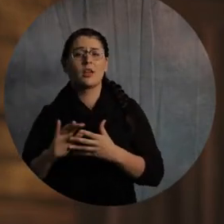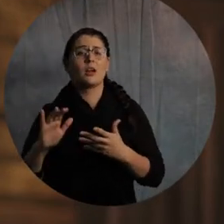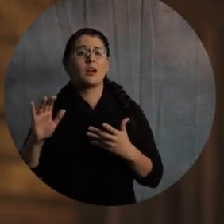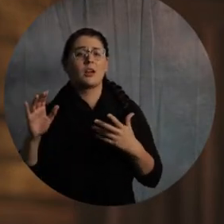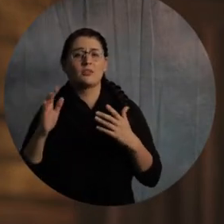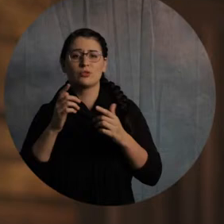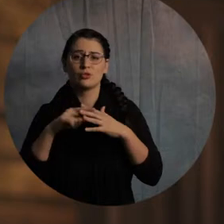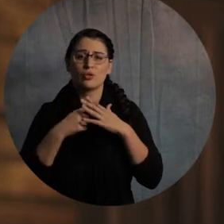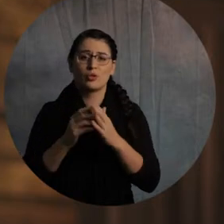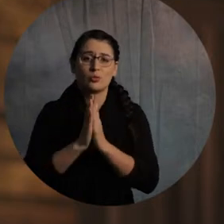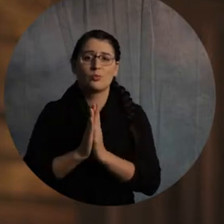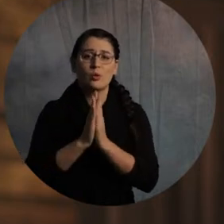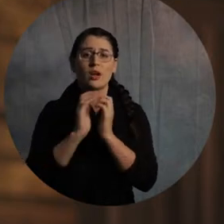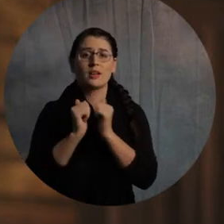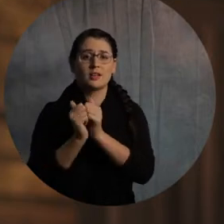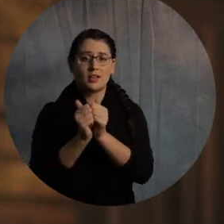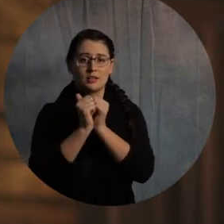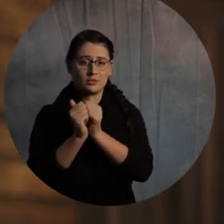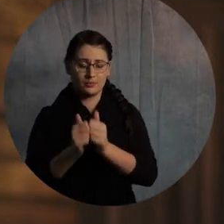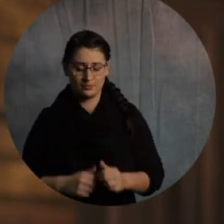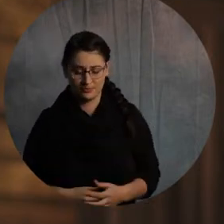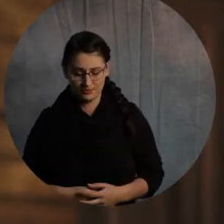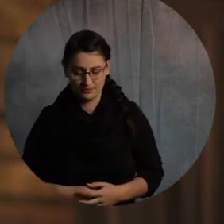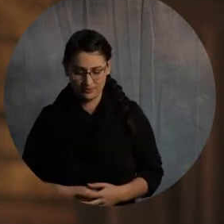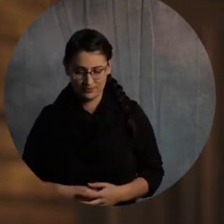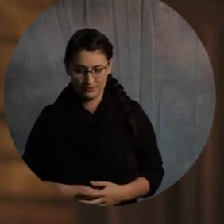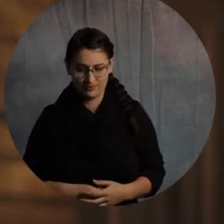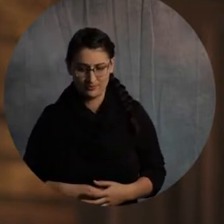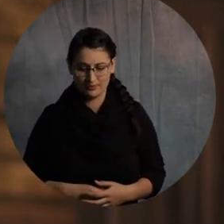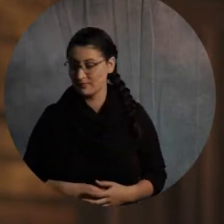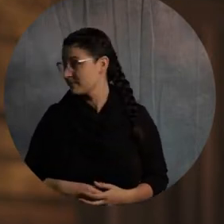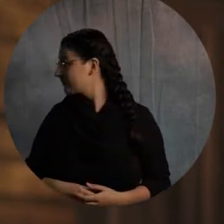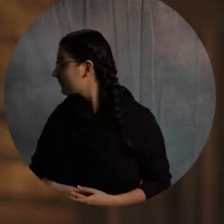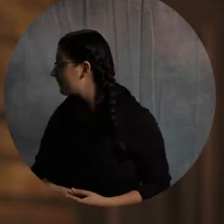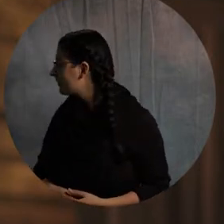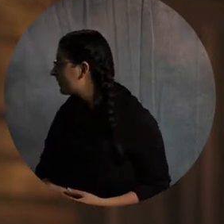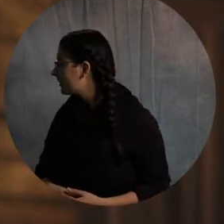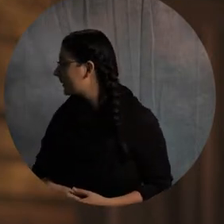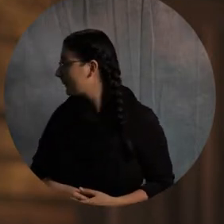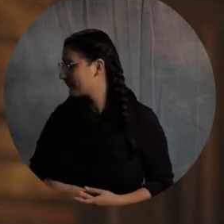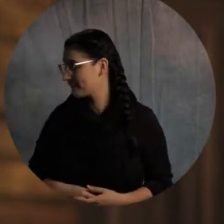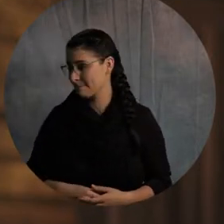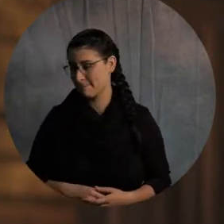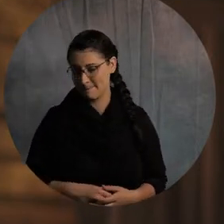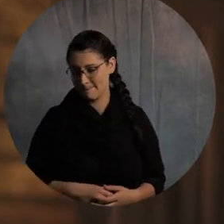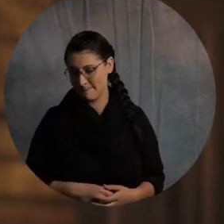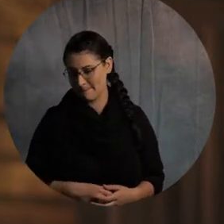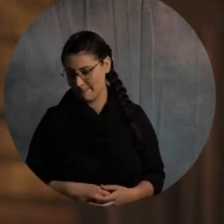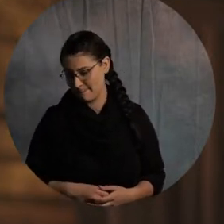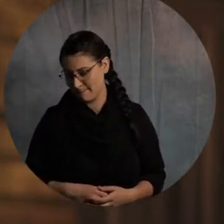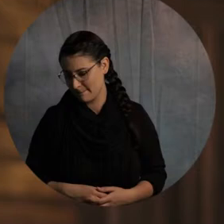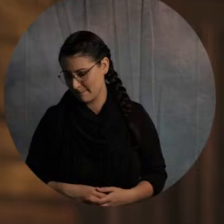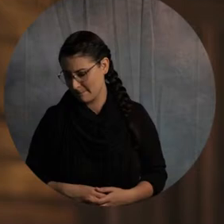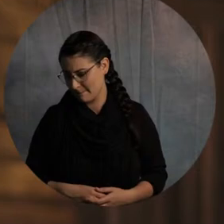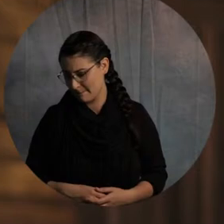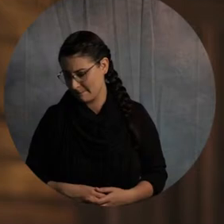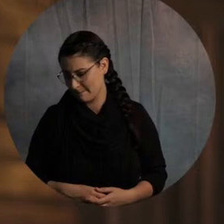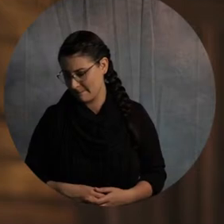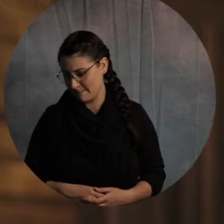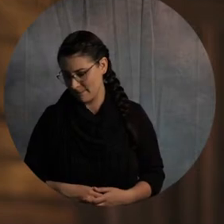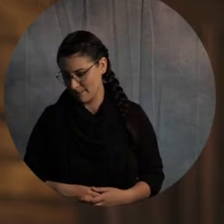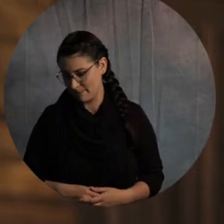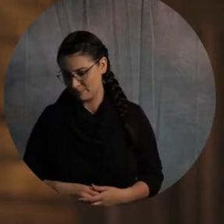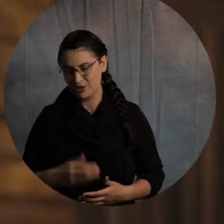A lot of... I mean, you think... I bet you you and your wife pray 25 times a day. Like, you probably beat the Muslims. Muslims five times a day. You're probably 25 times a day. But,